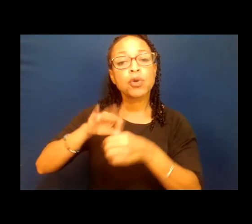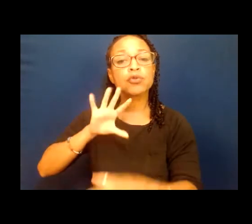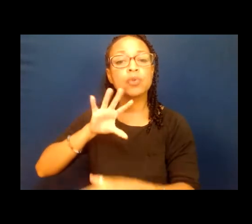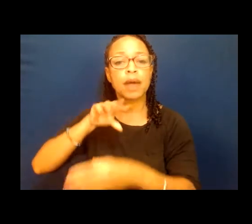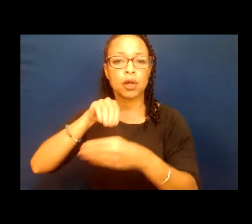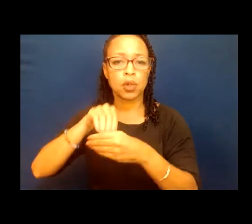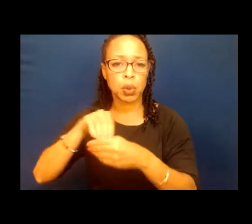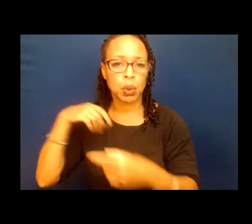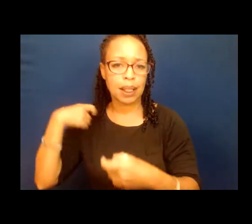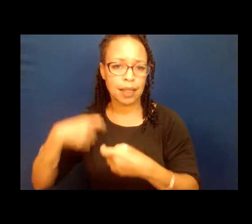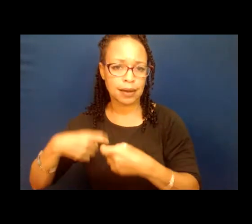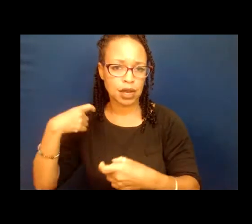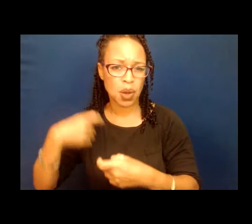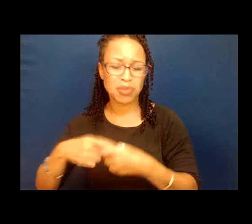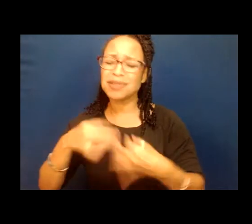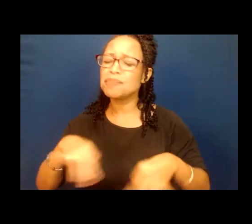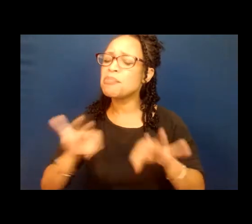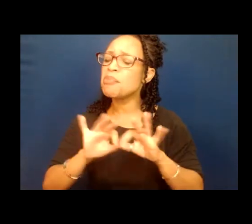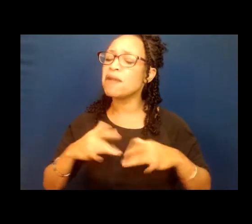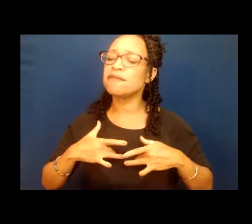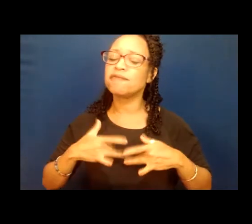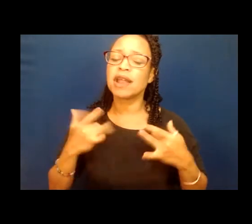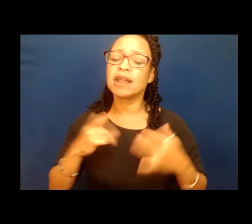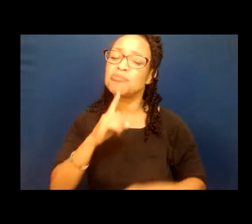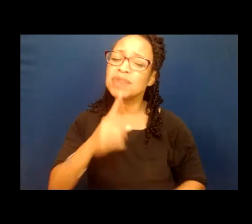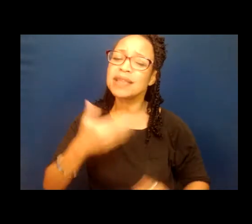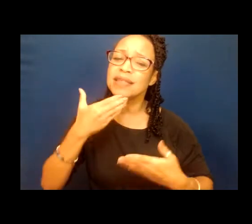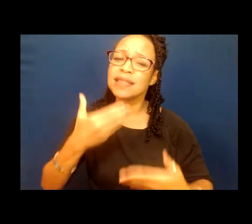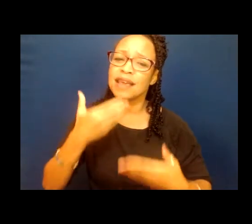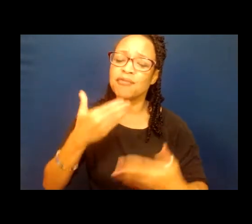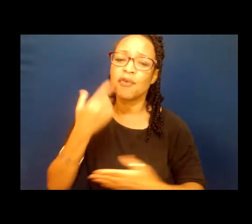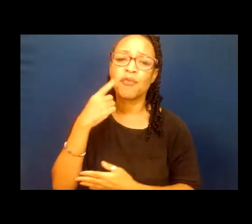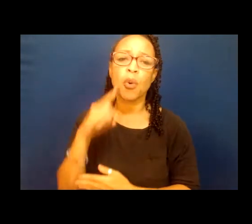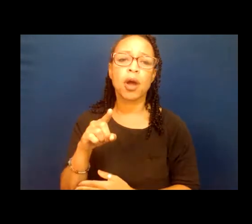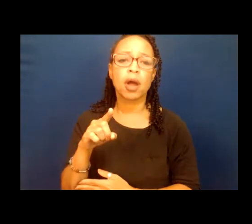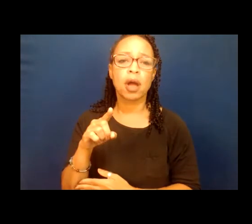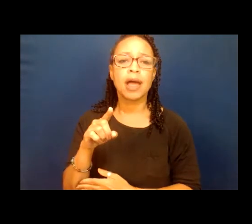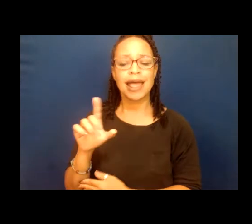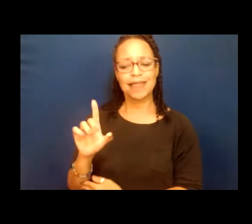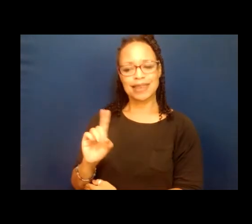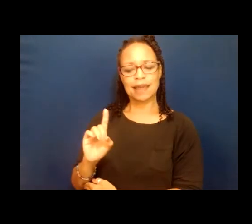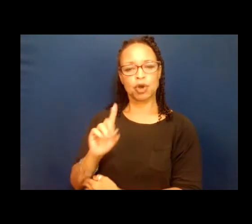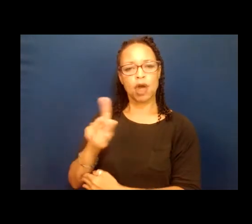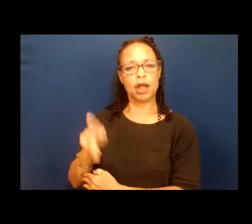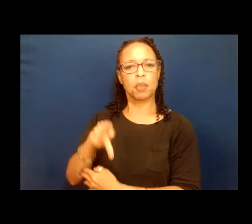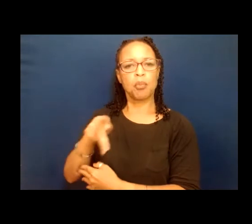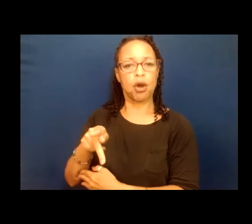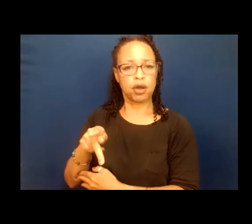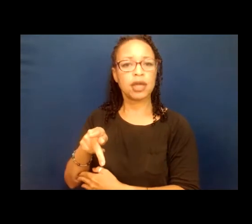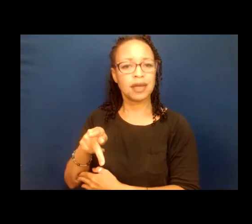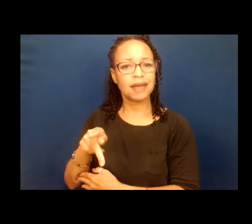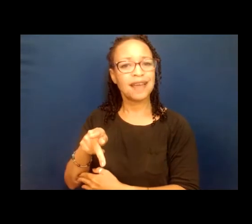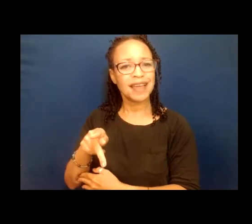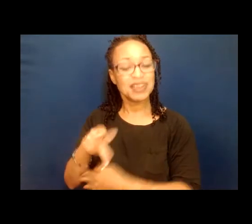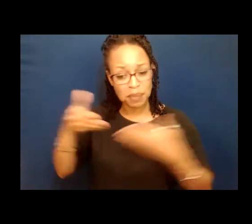importante y estoy muy agradecida con el Partido Demócrata de California por ser anfitrión de esta celebración